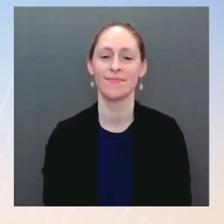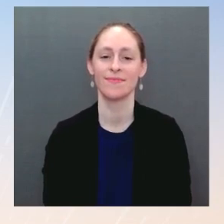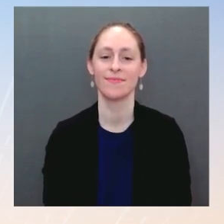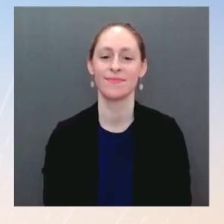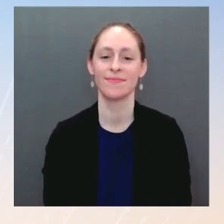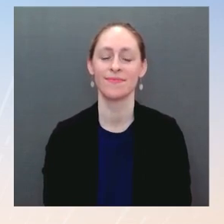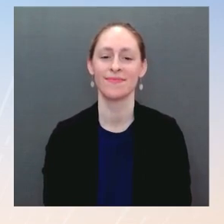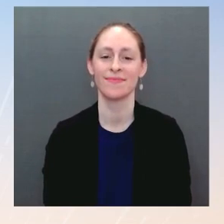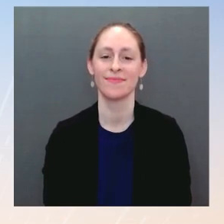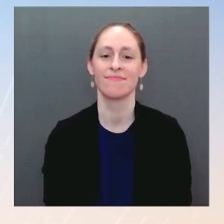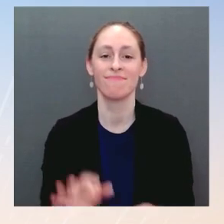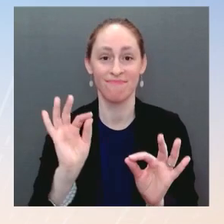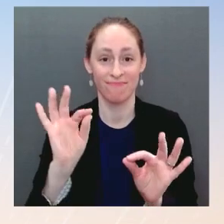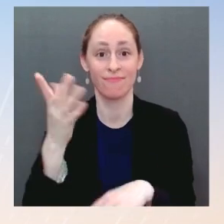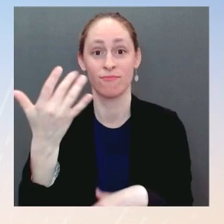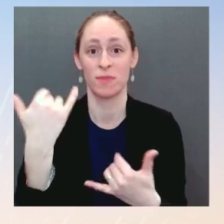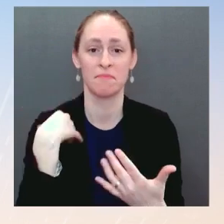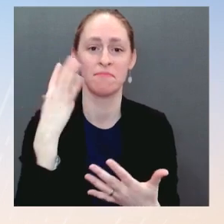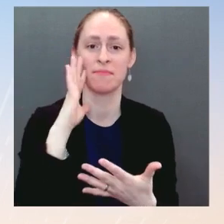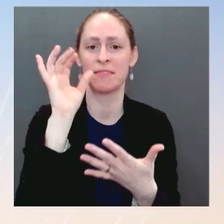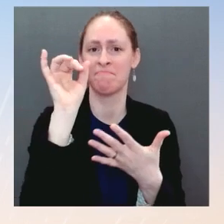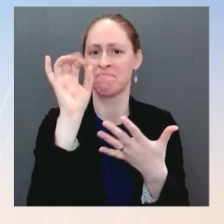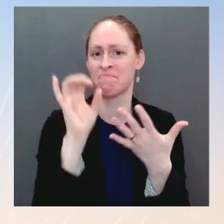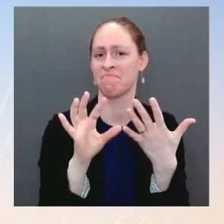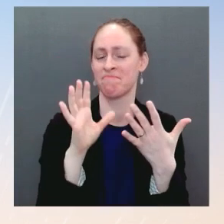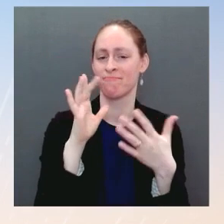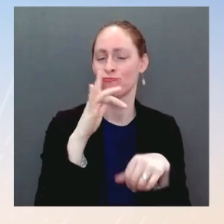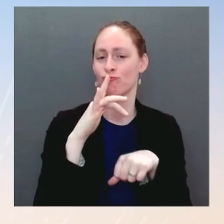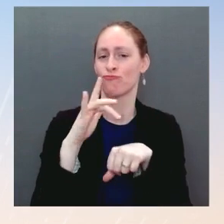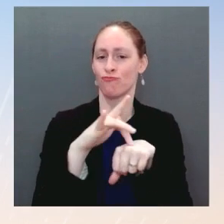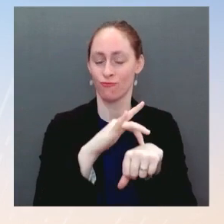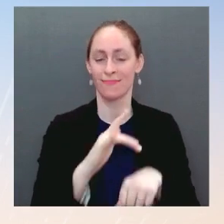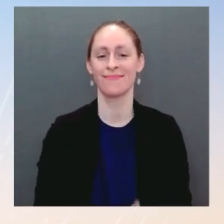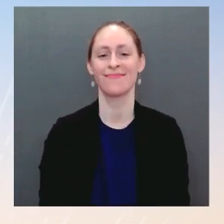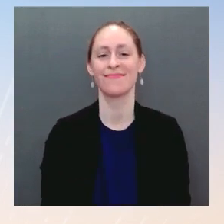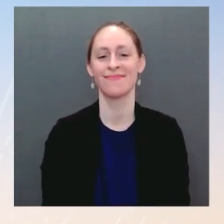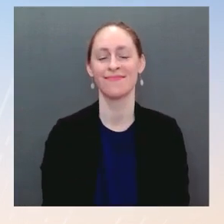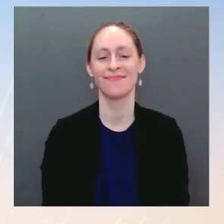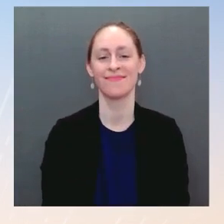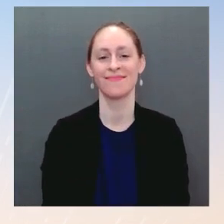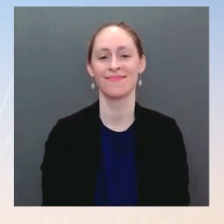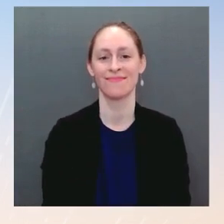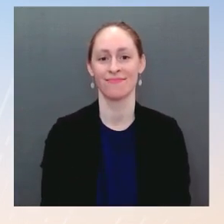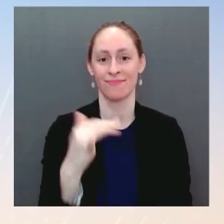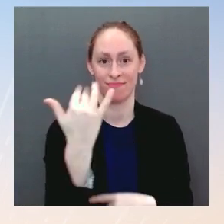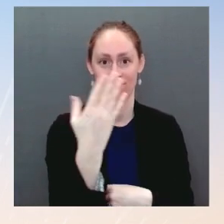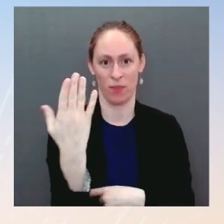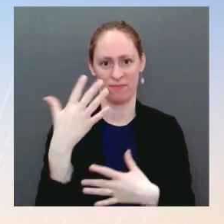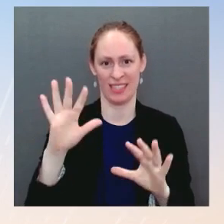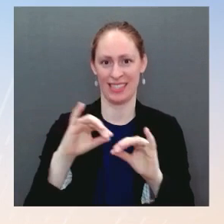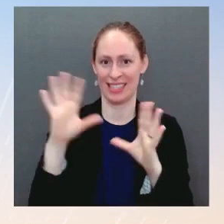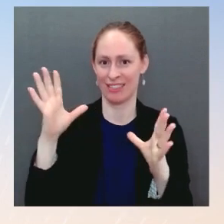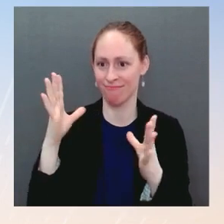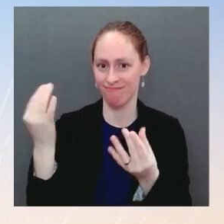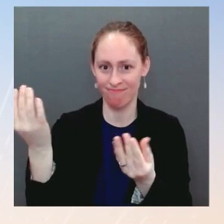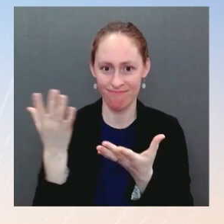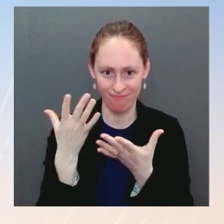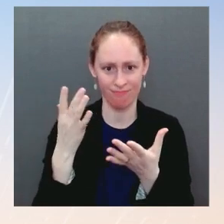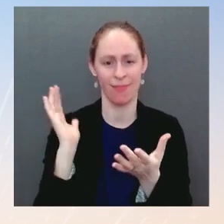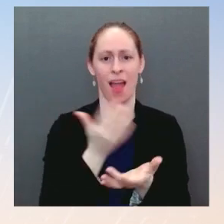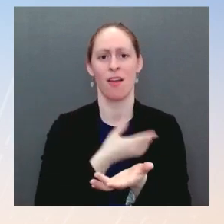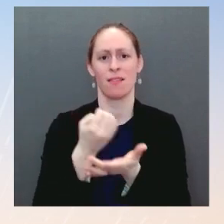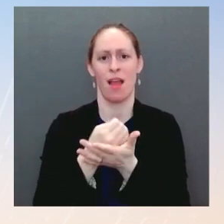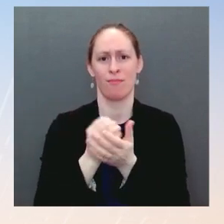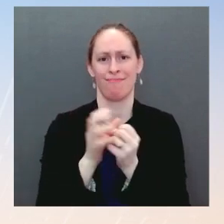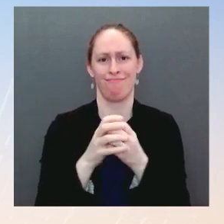This morning, we saw proof of the strength of President Biden's economy, with GDP figures showing our economy grew 5.7